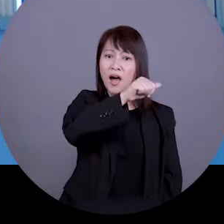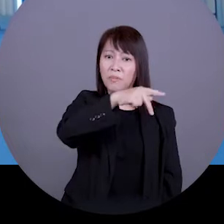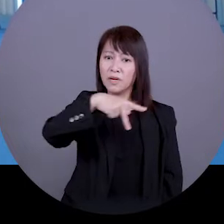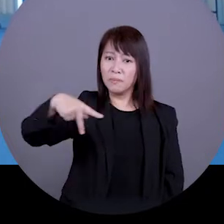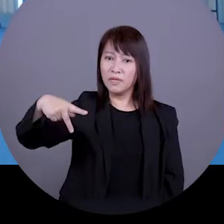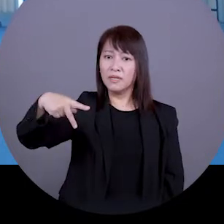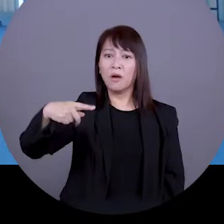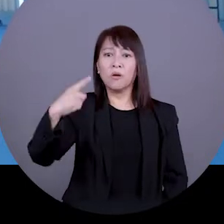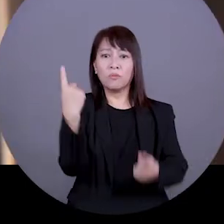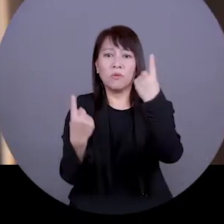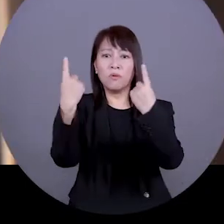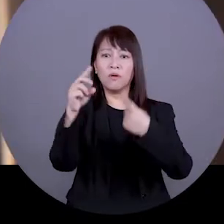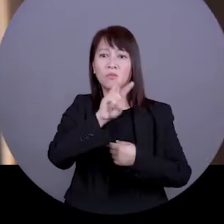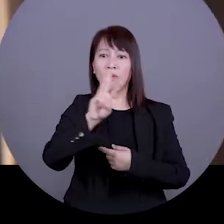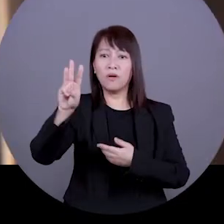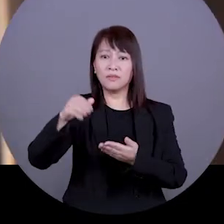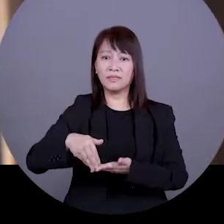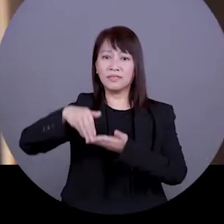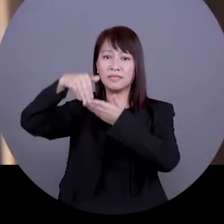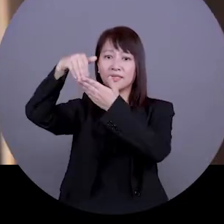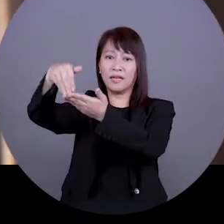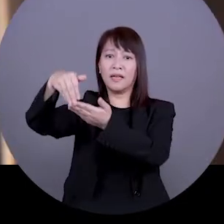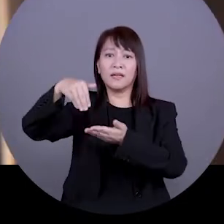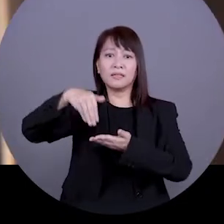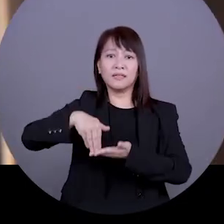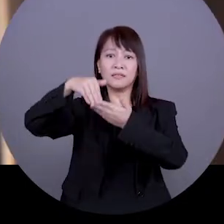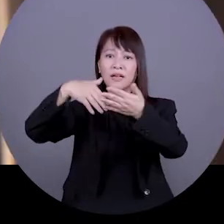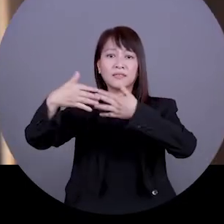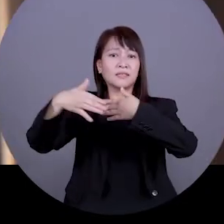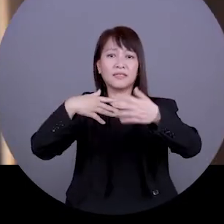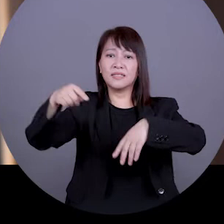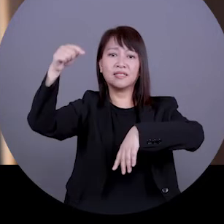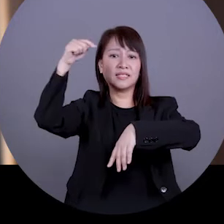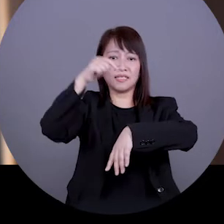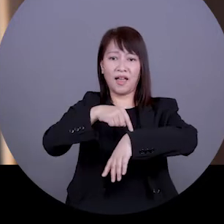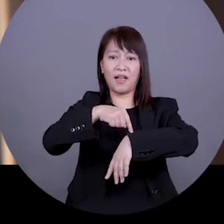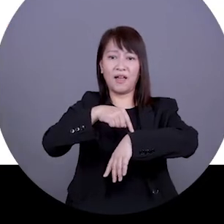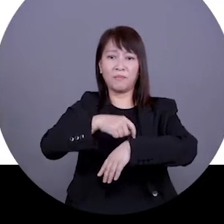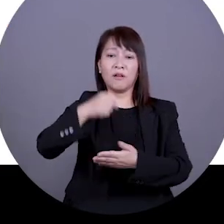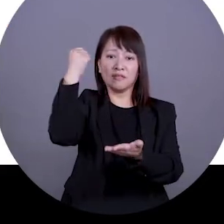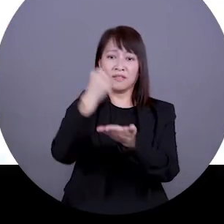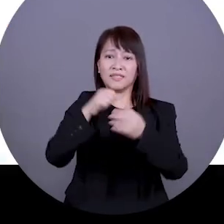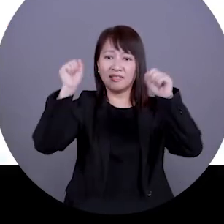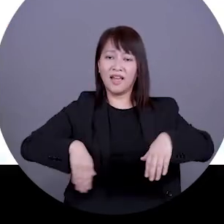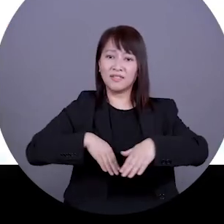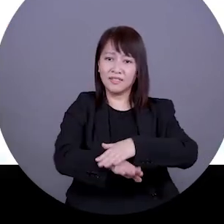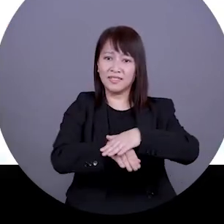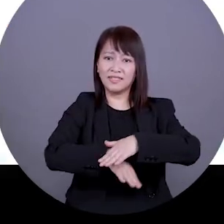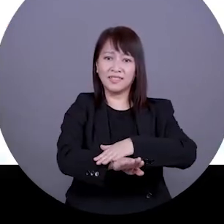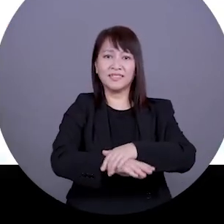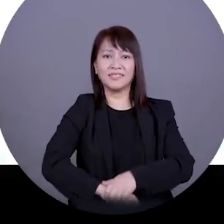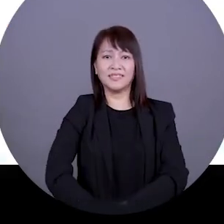application. Electronic services for visa application. Time-saving and convenient. Apply anytime,